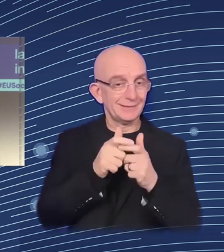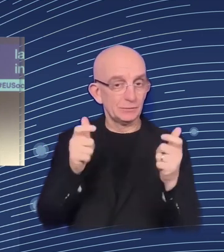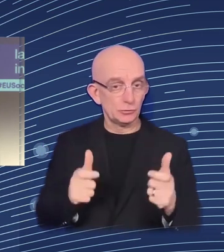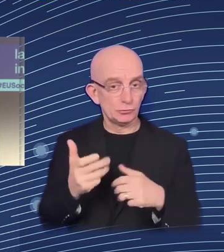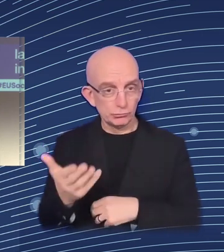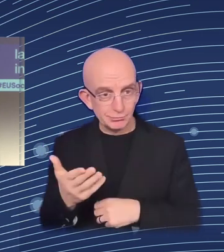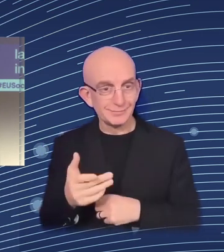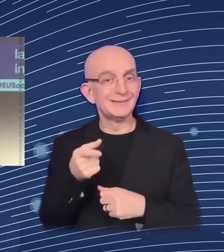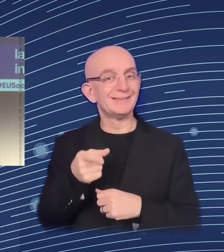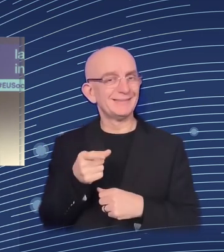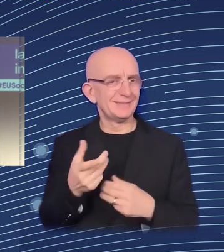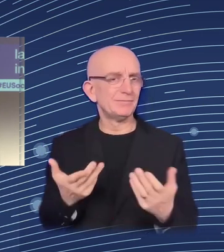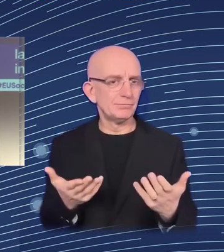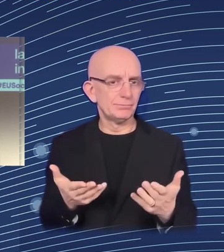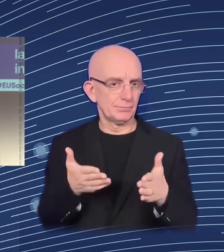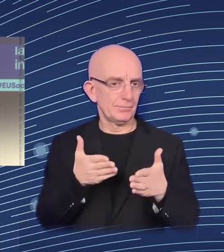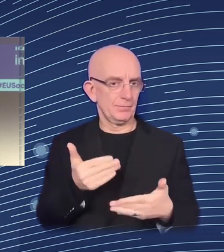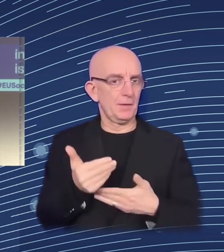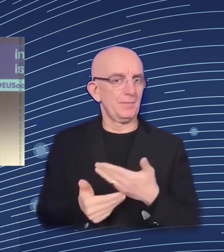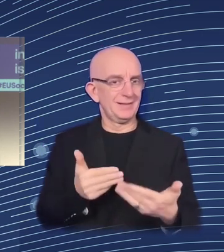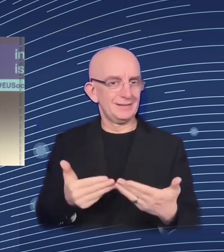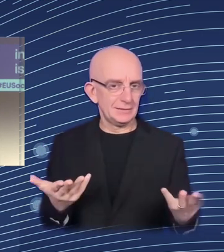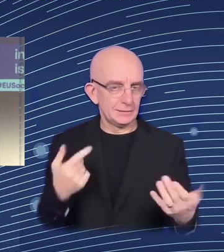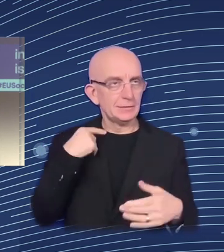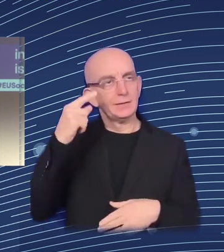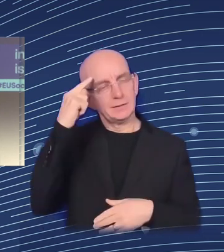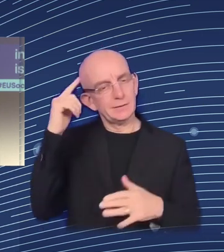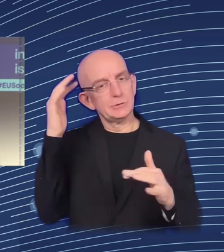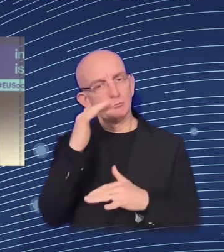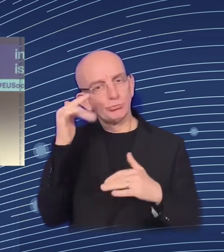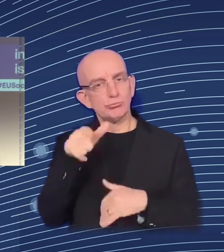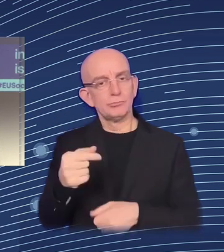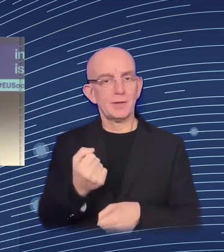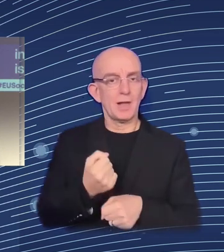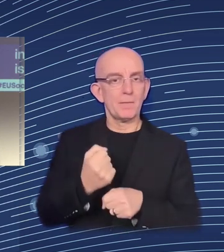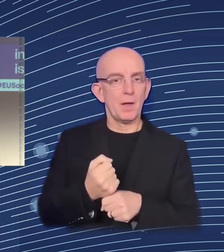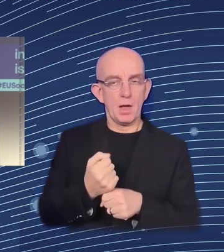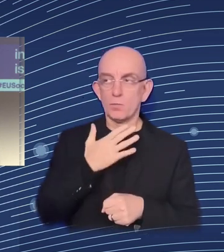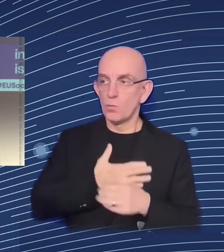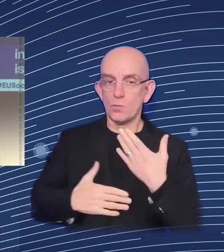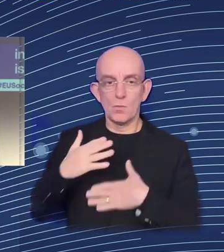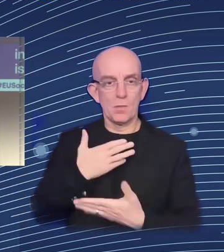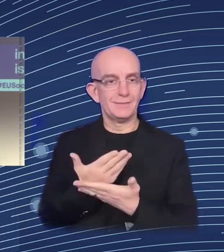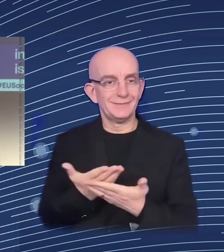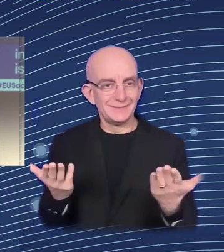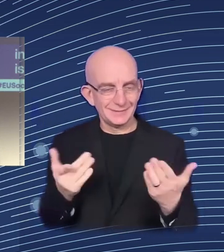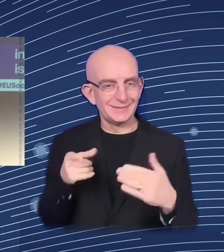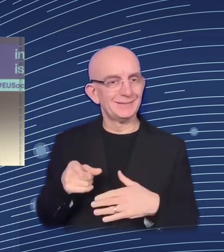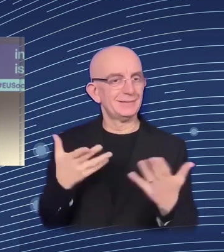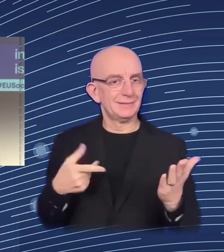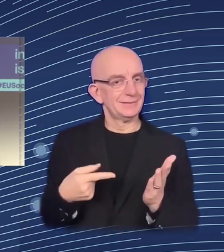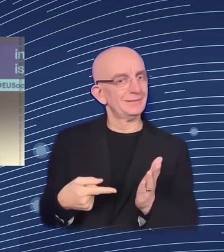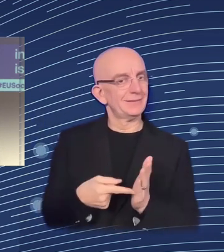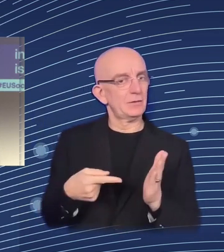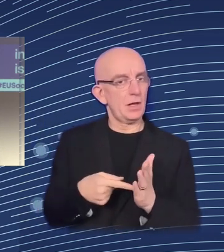technological adoption in production systems, like automation, robotization or artificial intelligence can